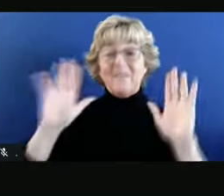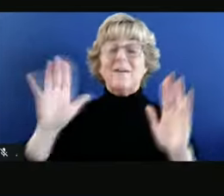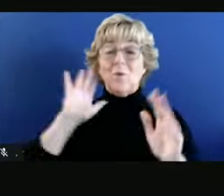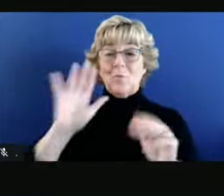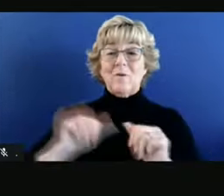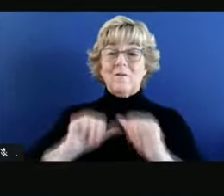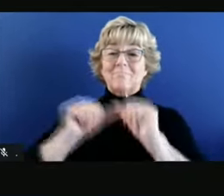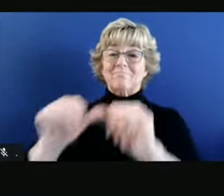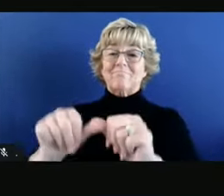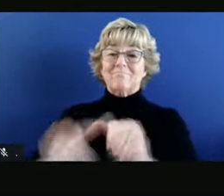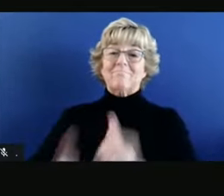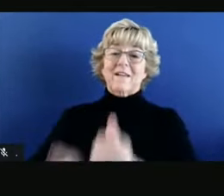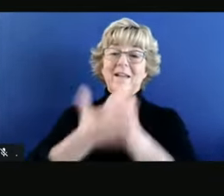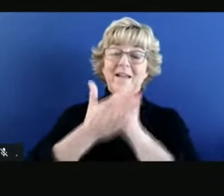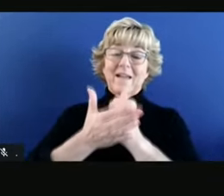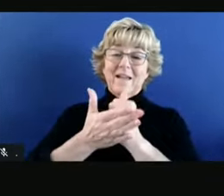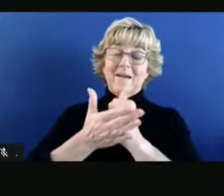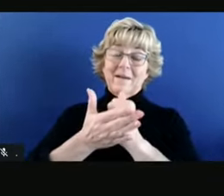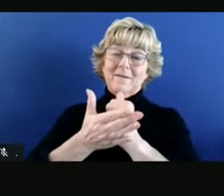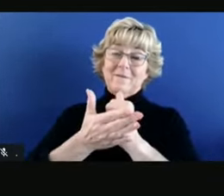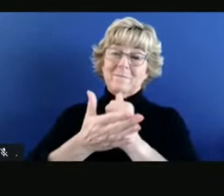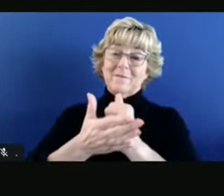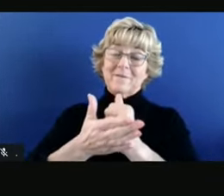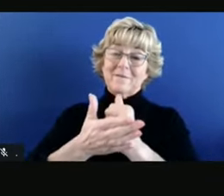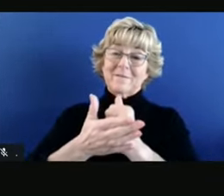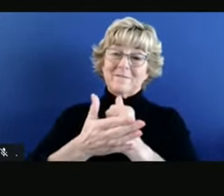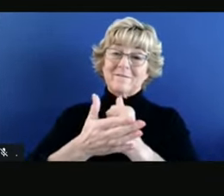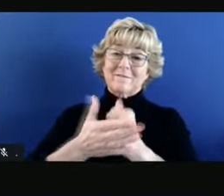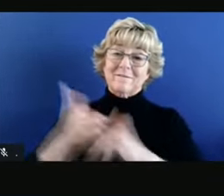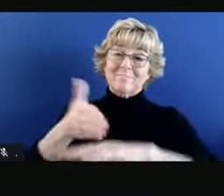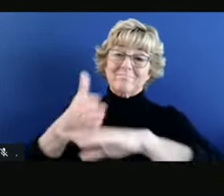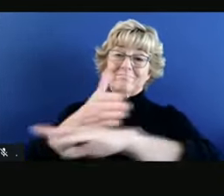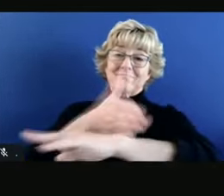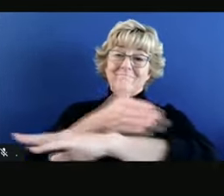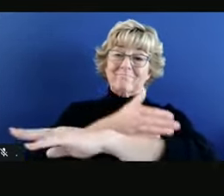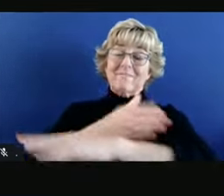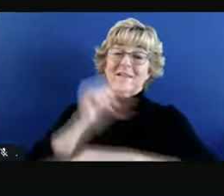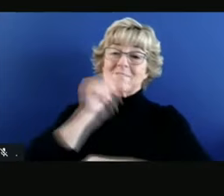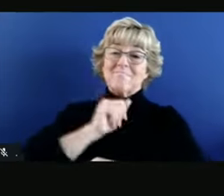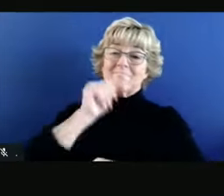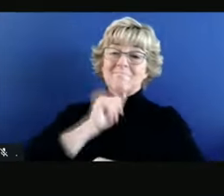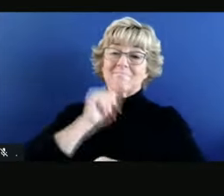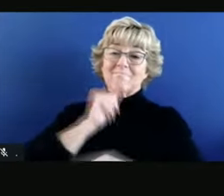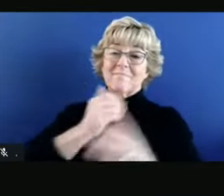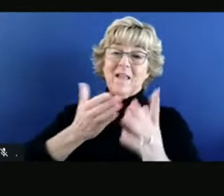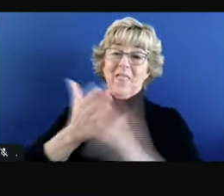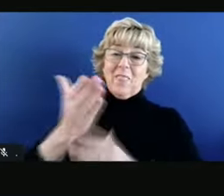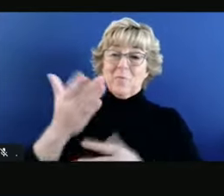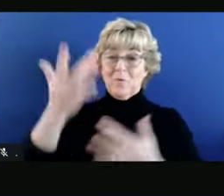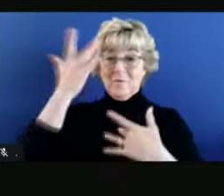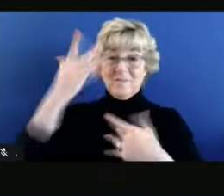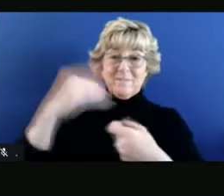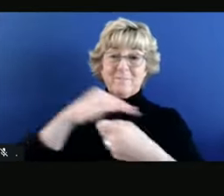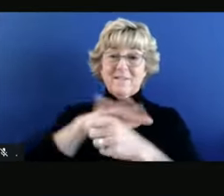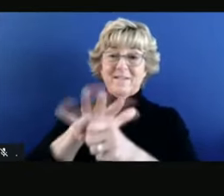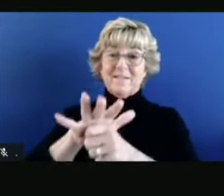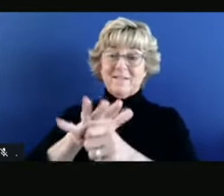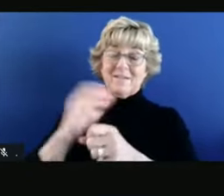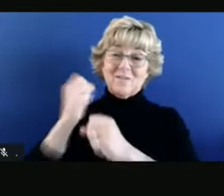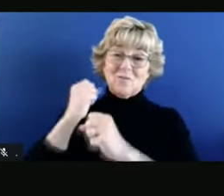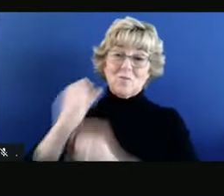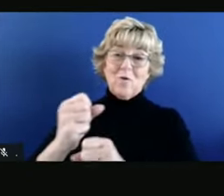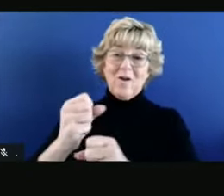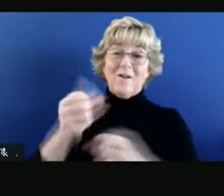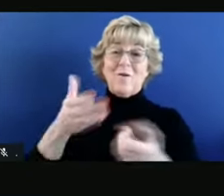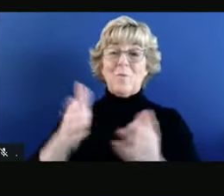going to help us hold on to the gains that we've already had and really get through the rest of this pandemic in a strong way. And with